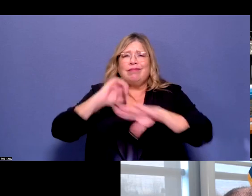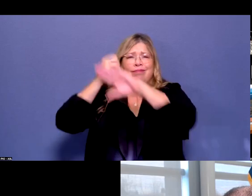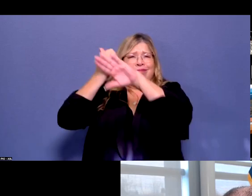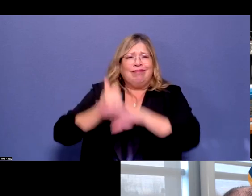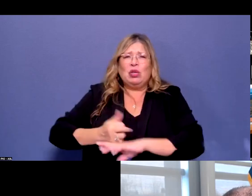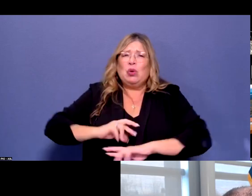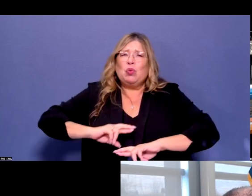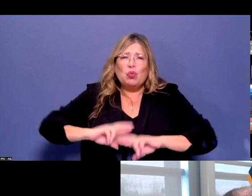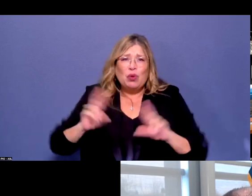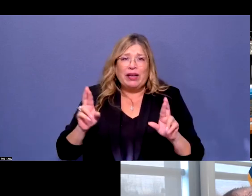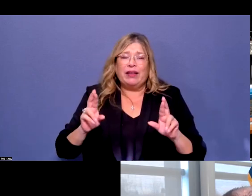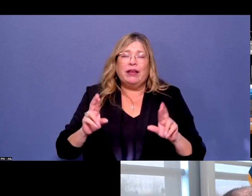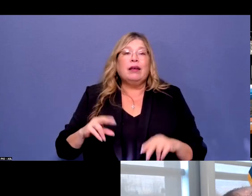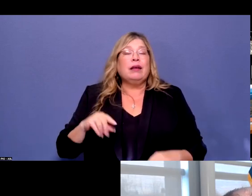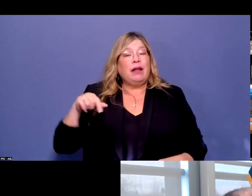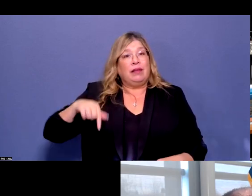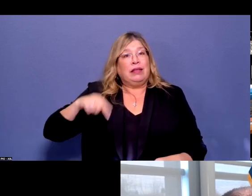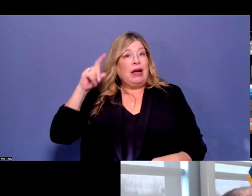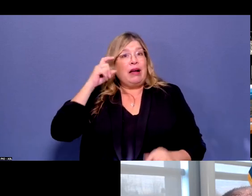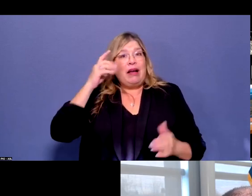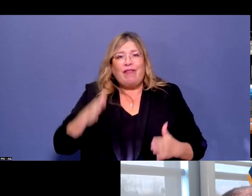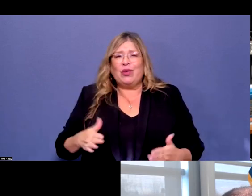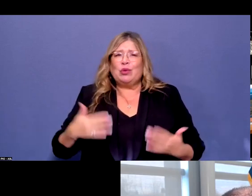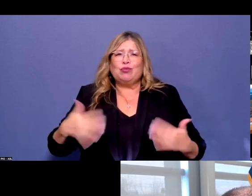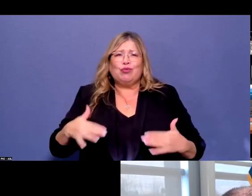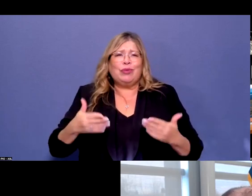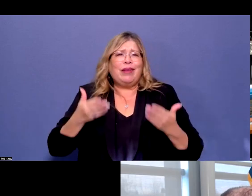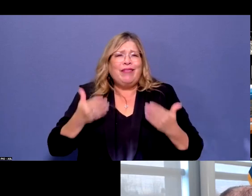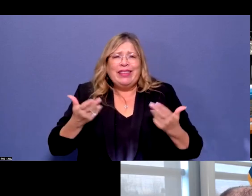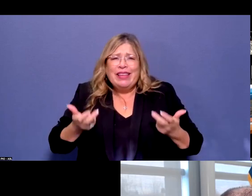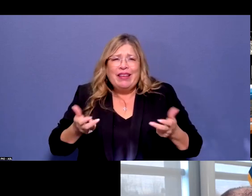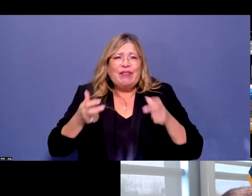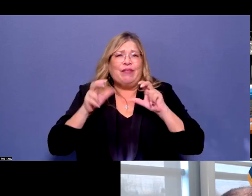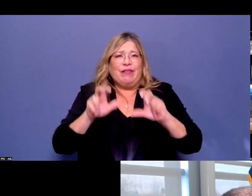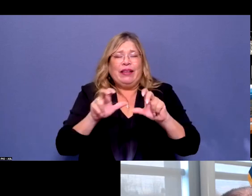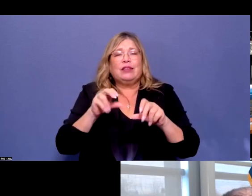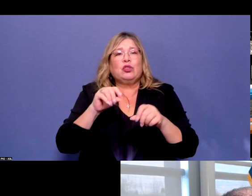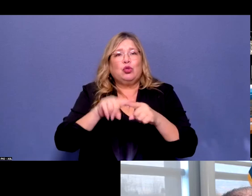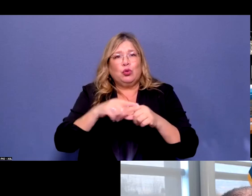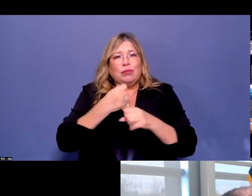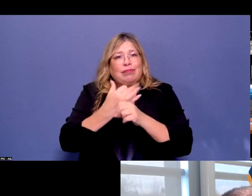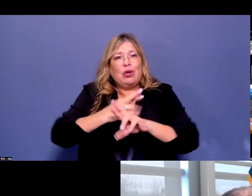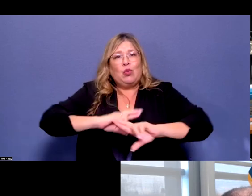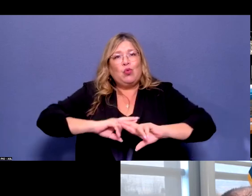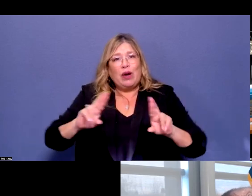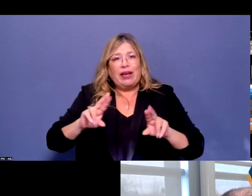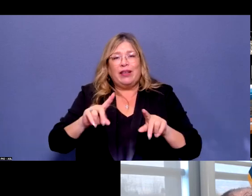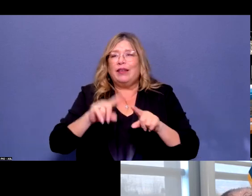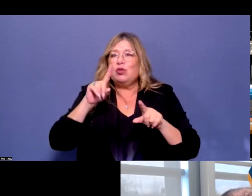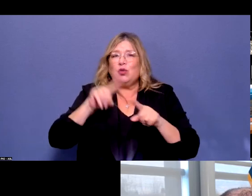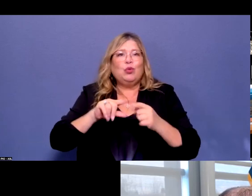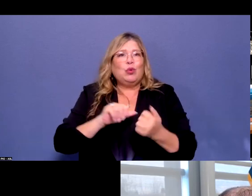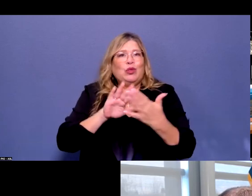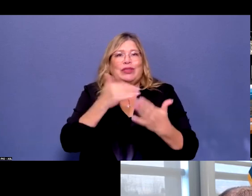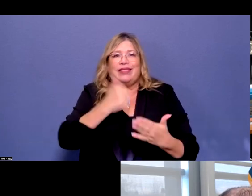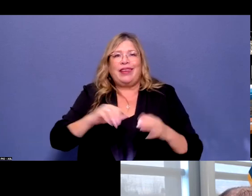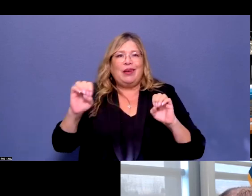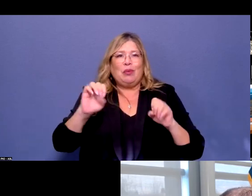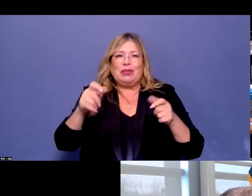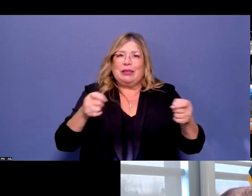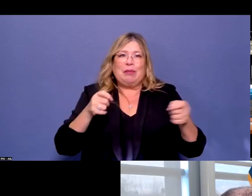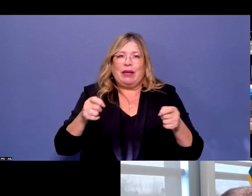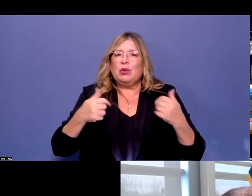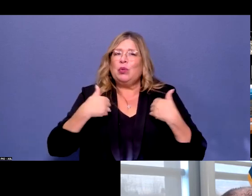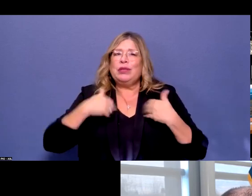made immense investments in recent years in emergency management. So we have as much capacity as the state has ever had as a result